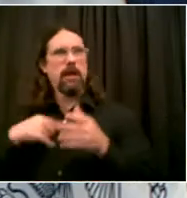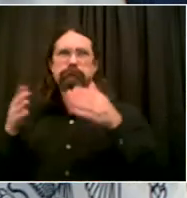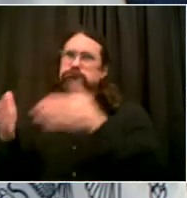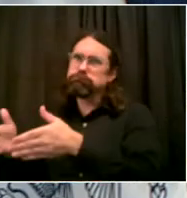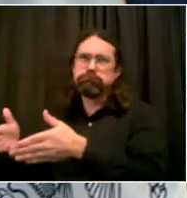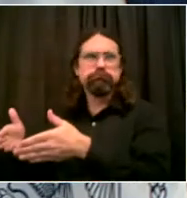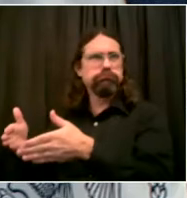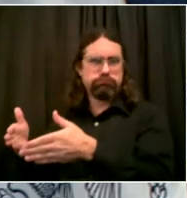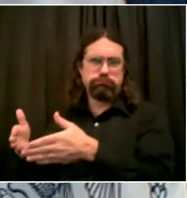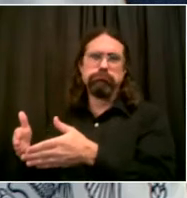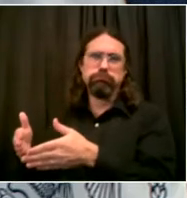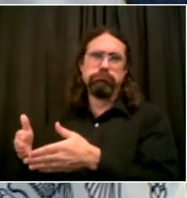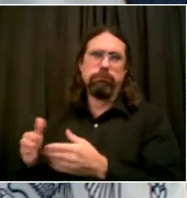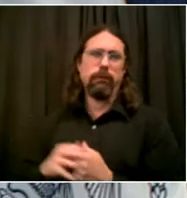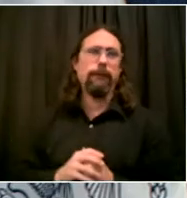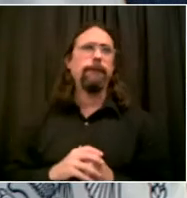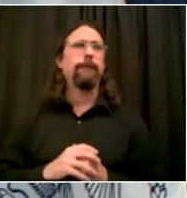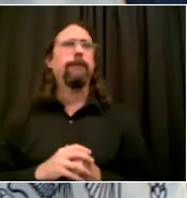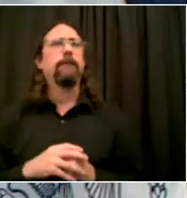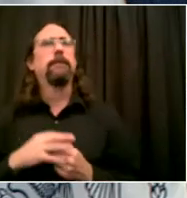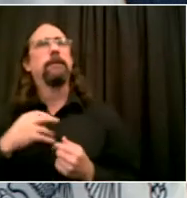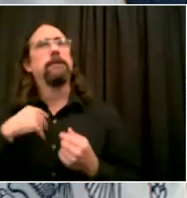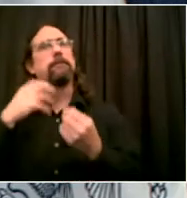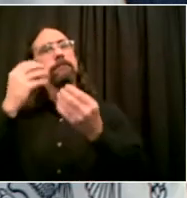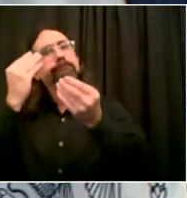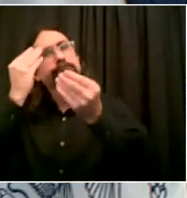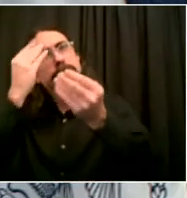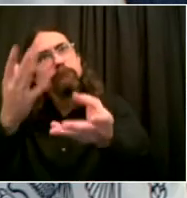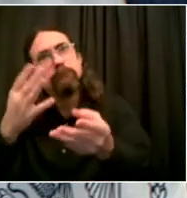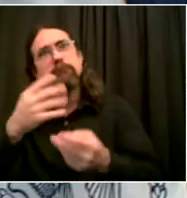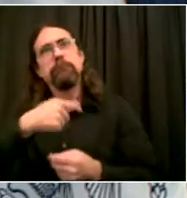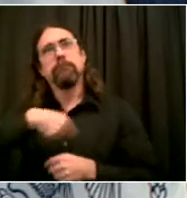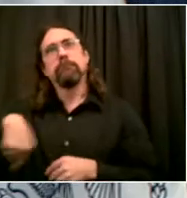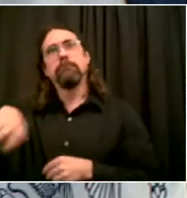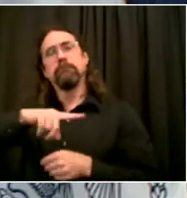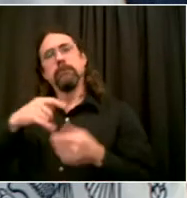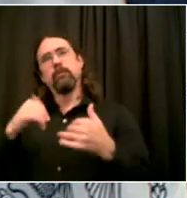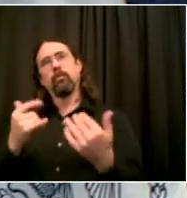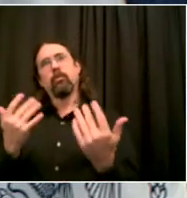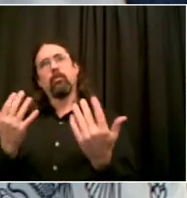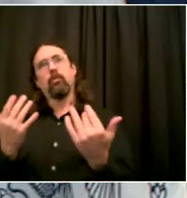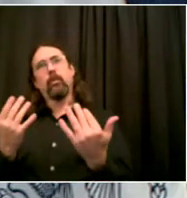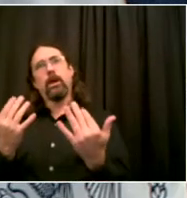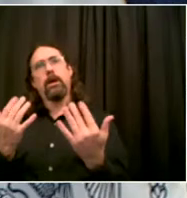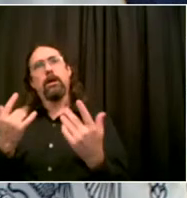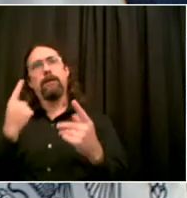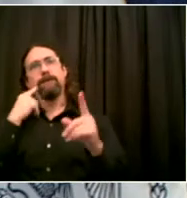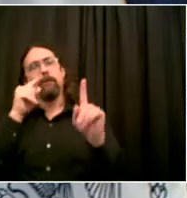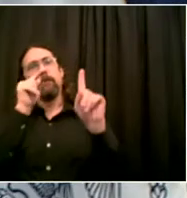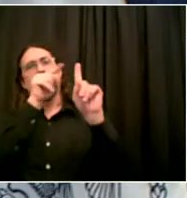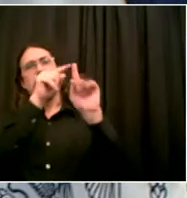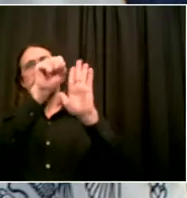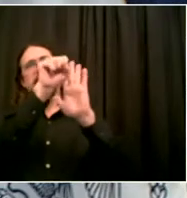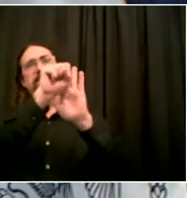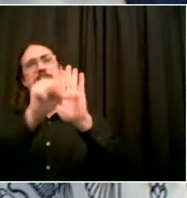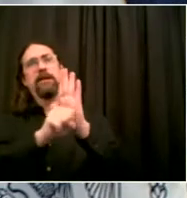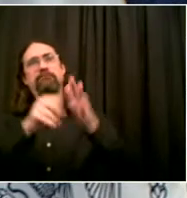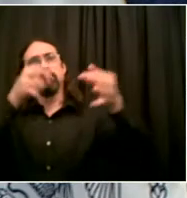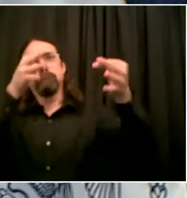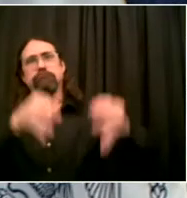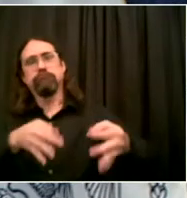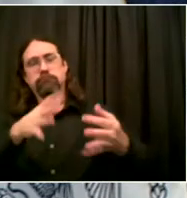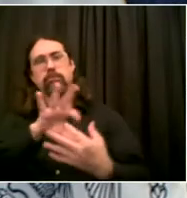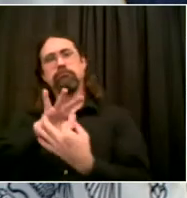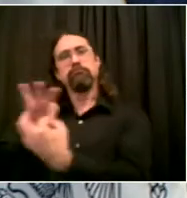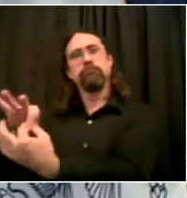zones. We've seen a lot of progress in Brooklyn. I'm very hopeful there will be some relief soon and that will help address the problem.